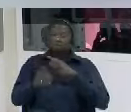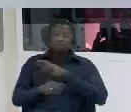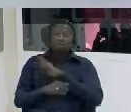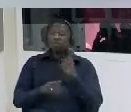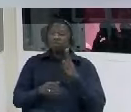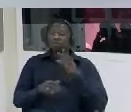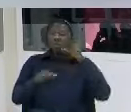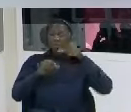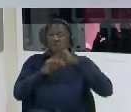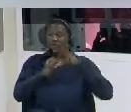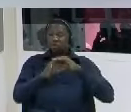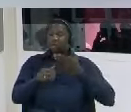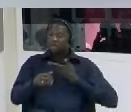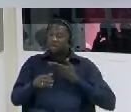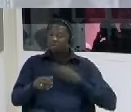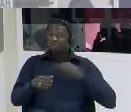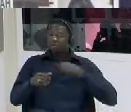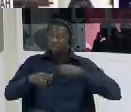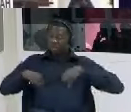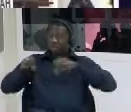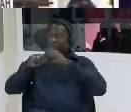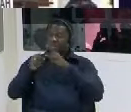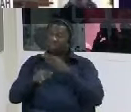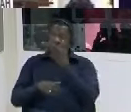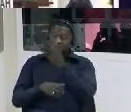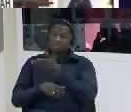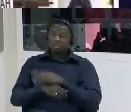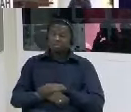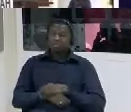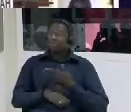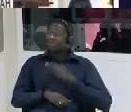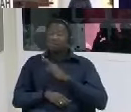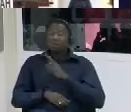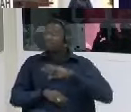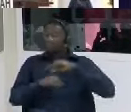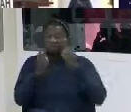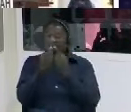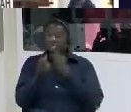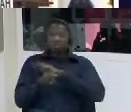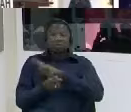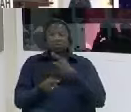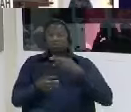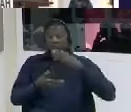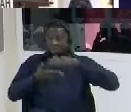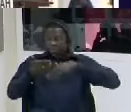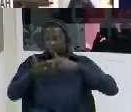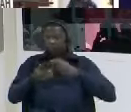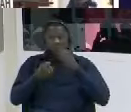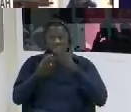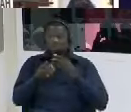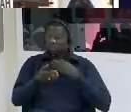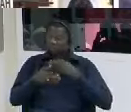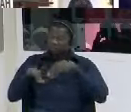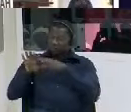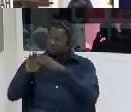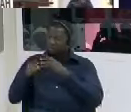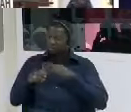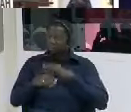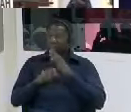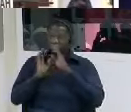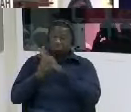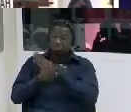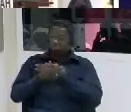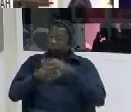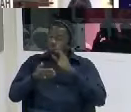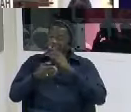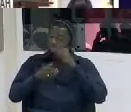in my constituency so i don't have anything no papers to indicate that i have been fired or expelled from the party so i